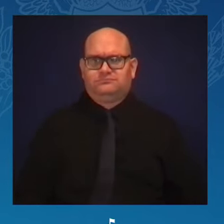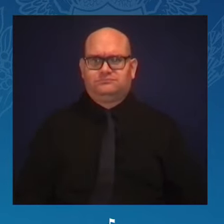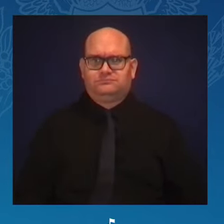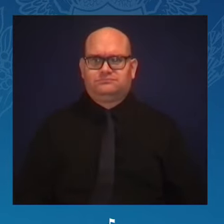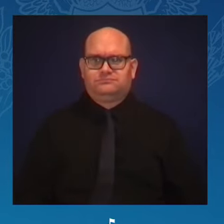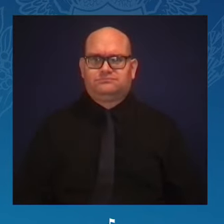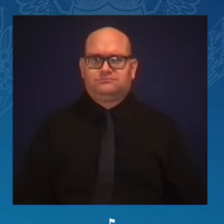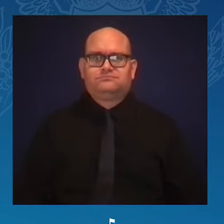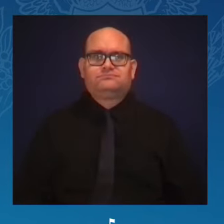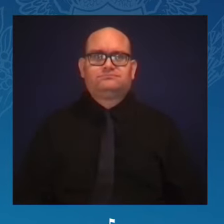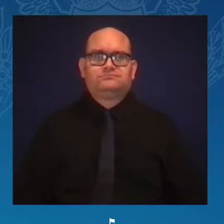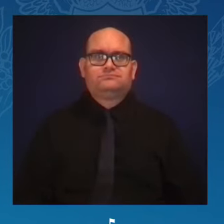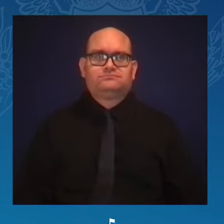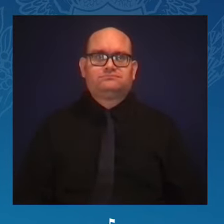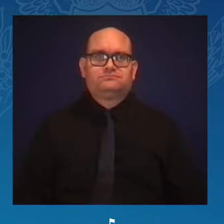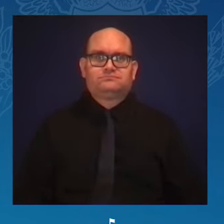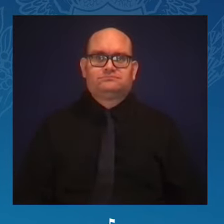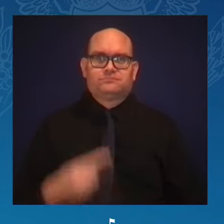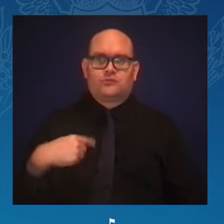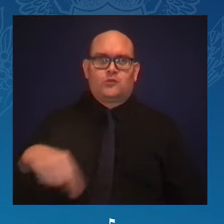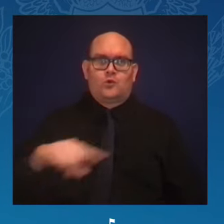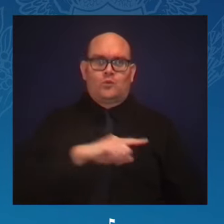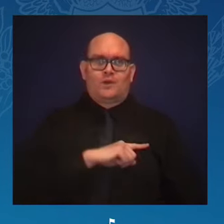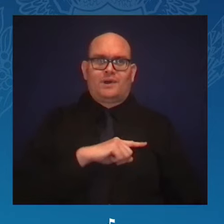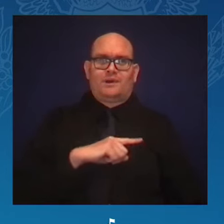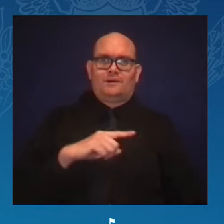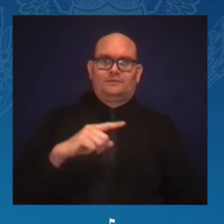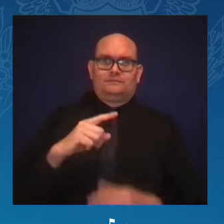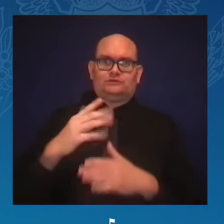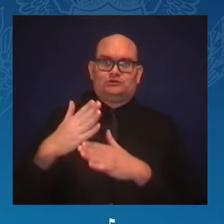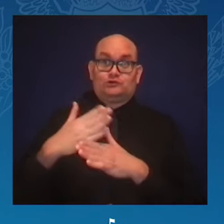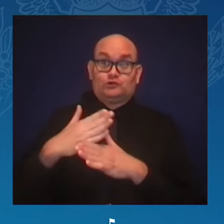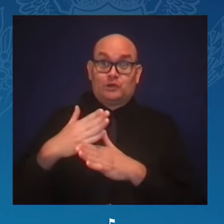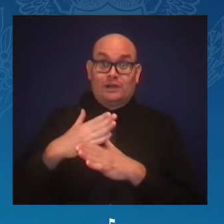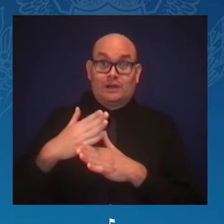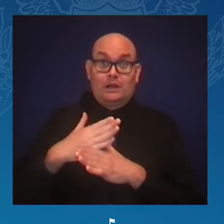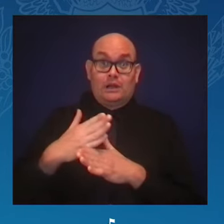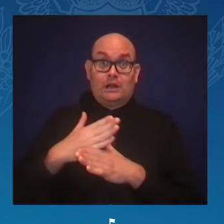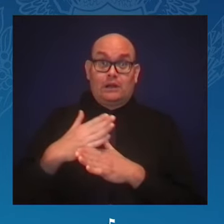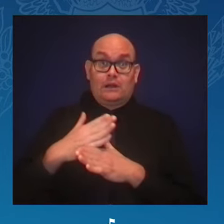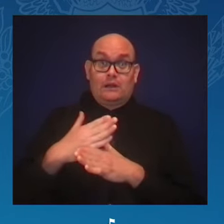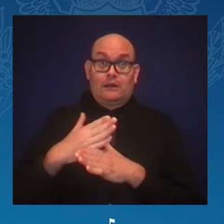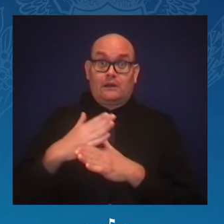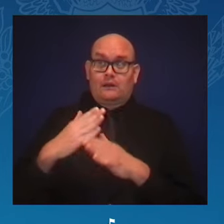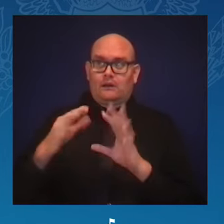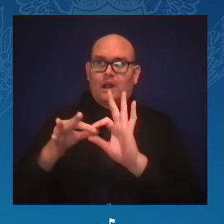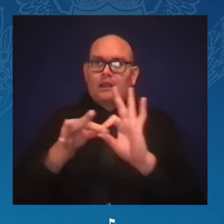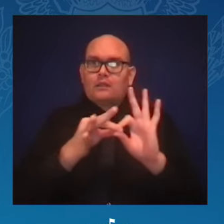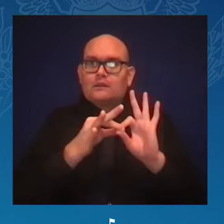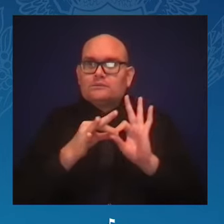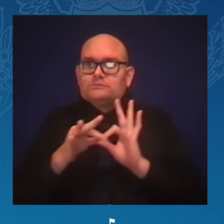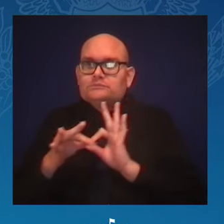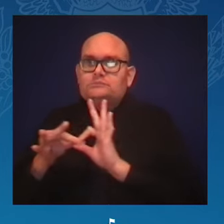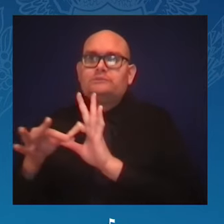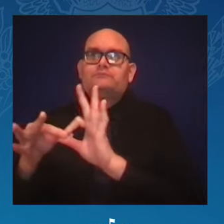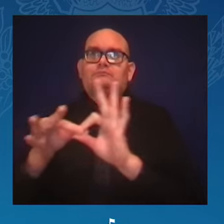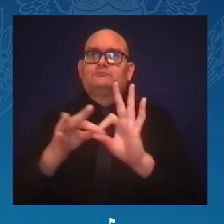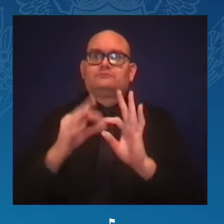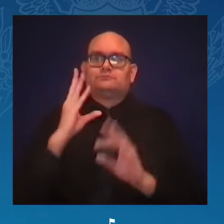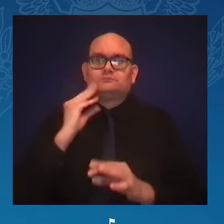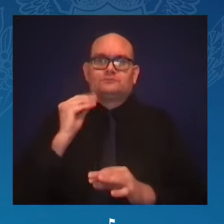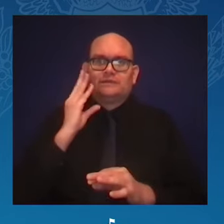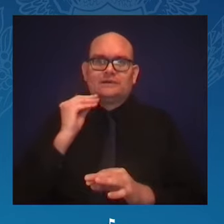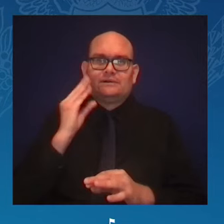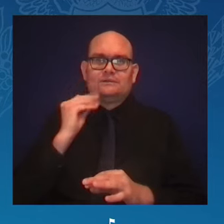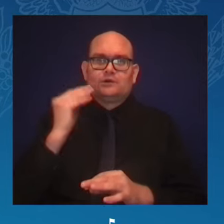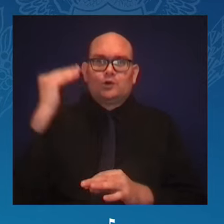We who share a collective experience in knowing we must honor history